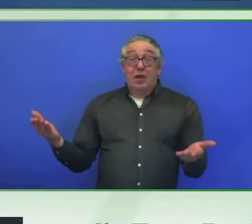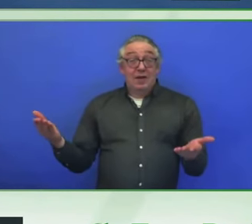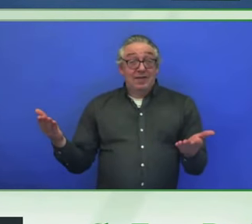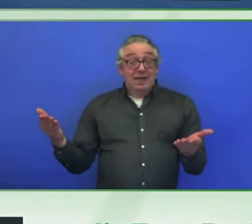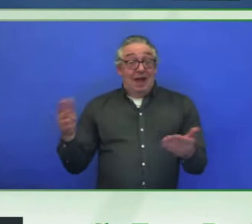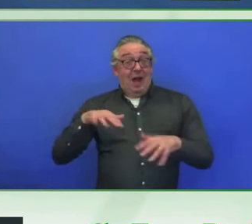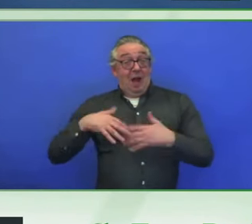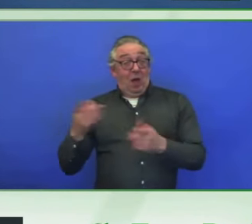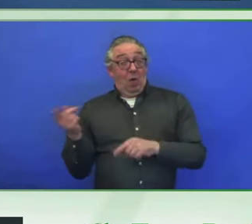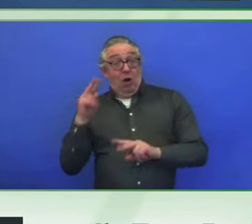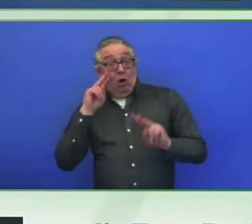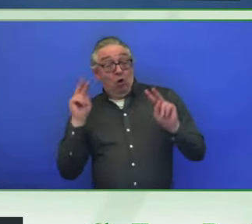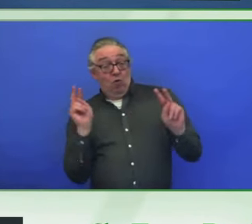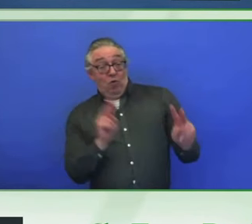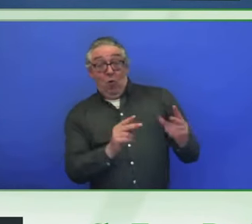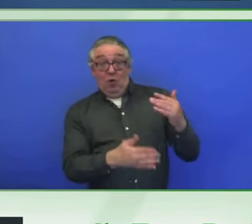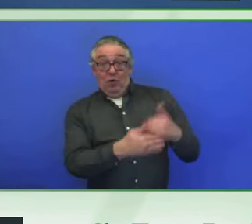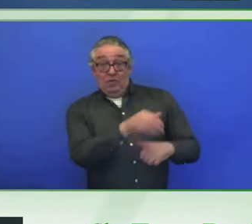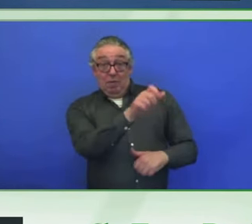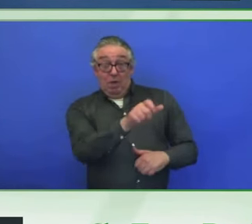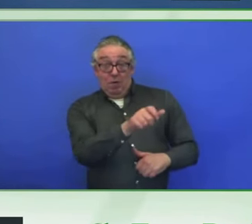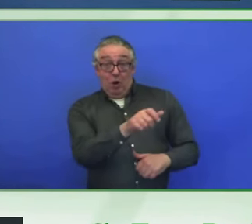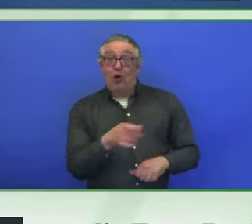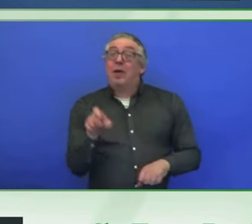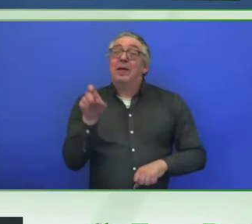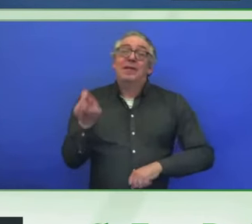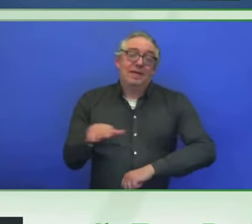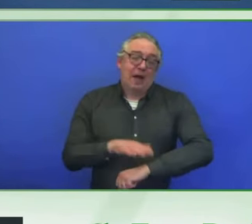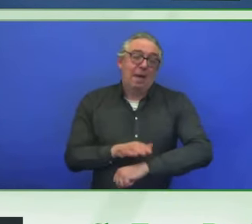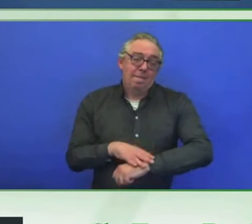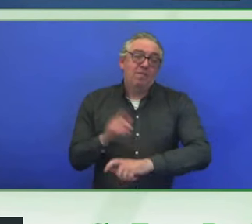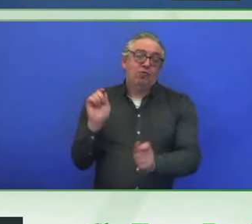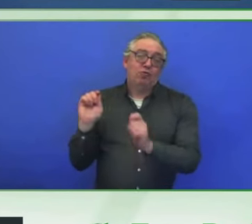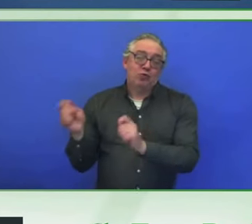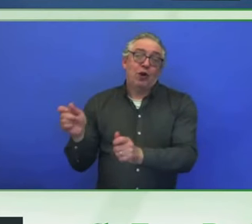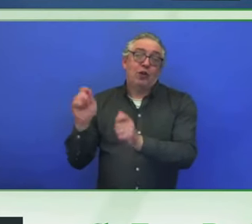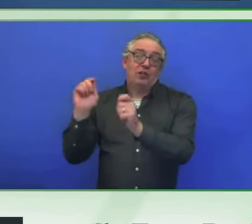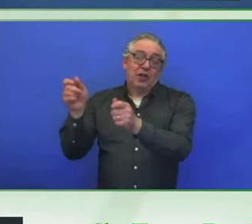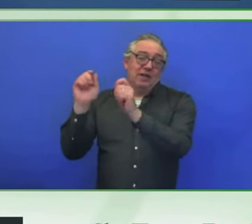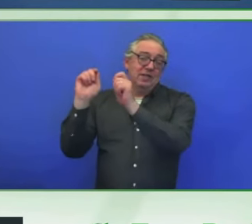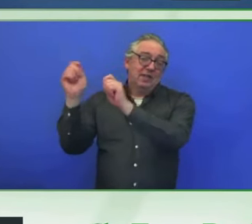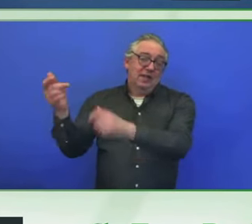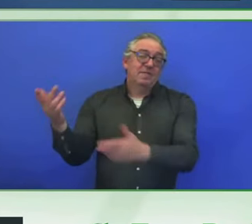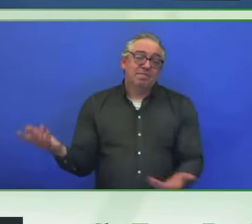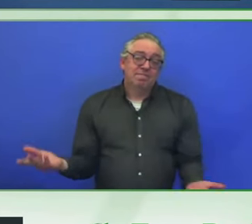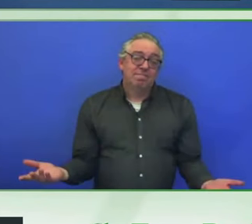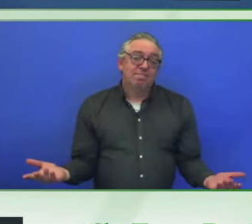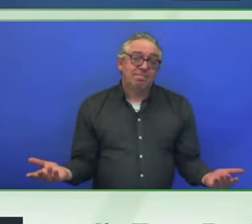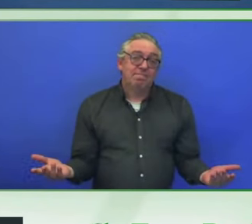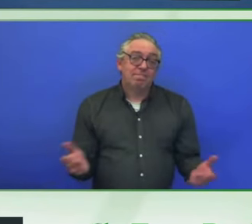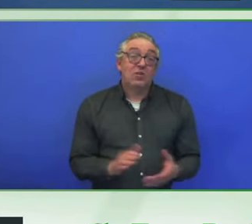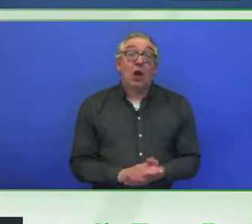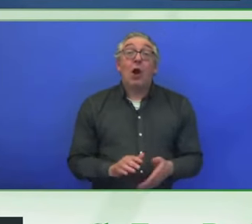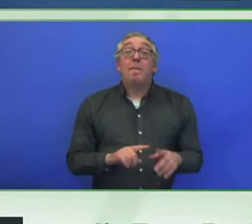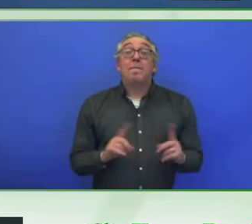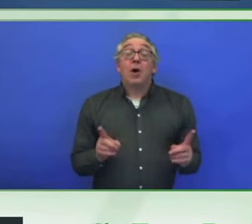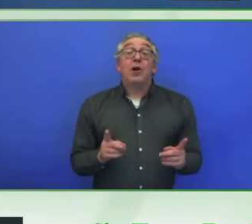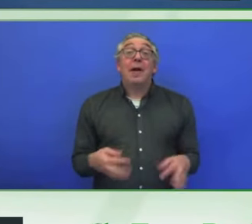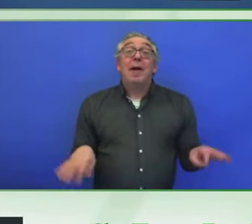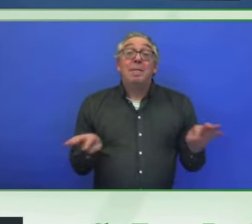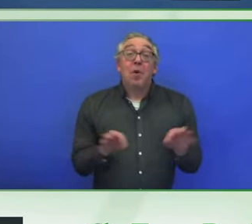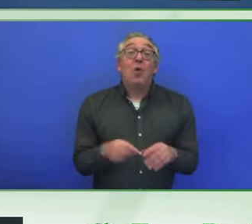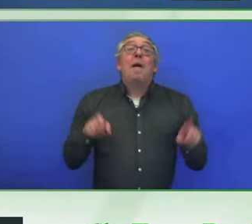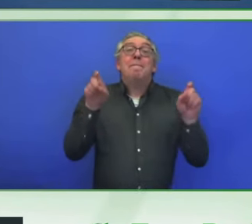with you. It's very important to really change them. How?